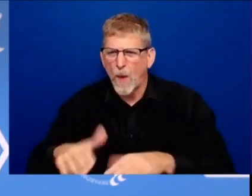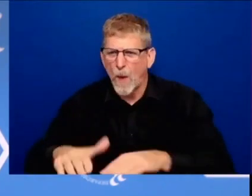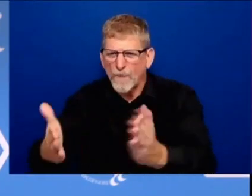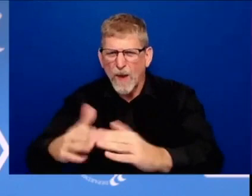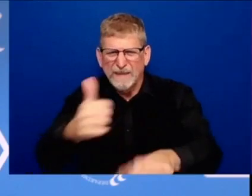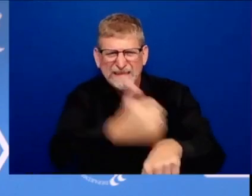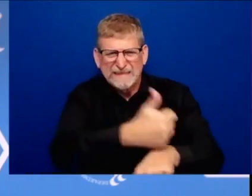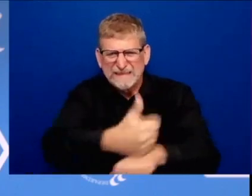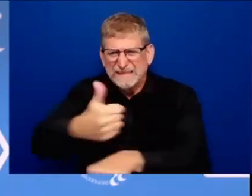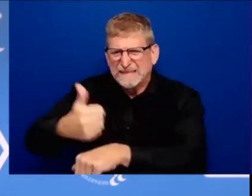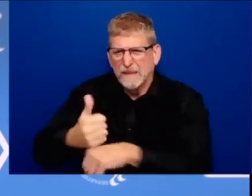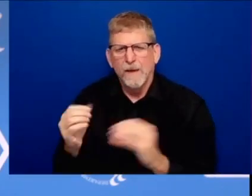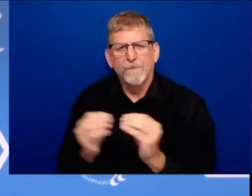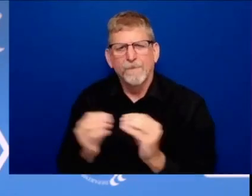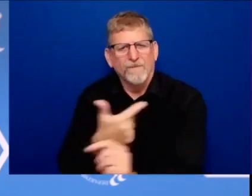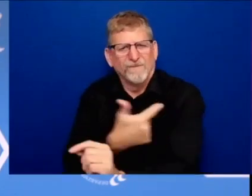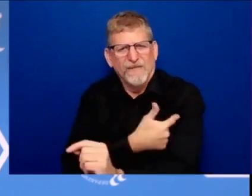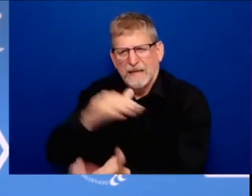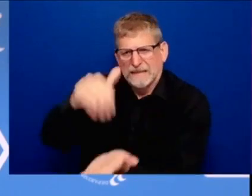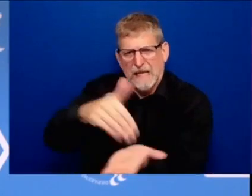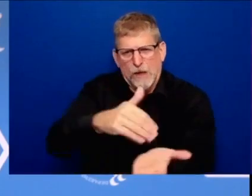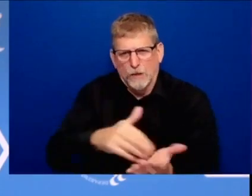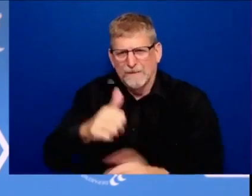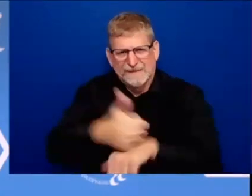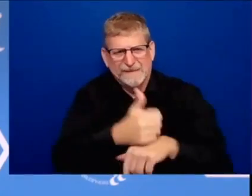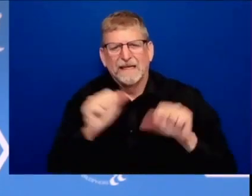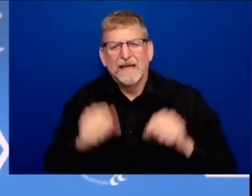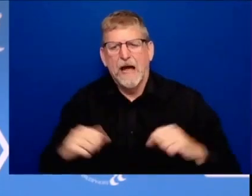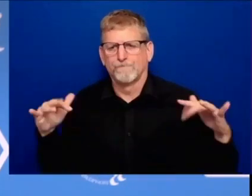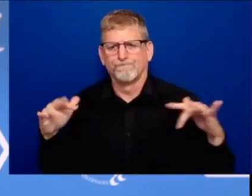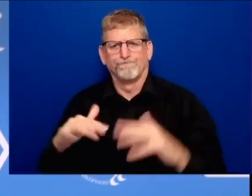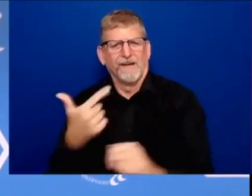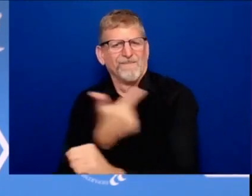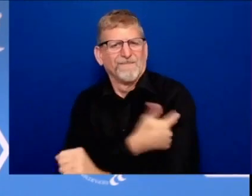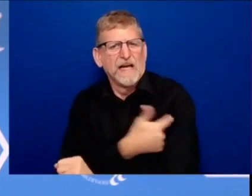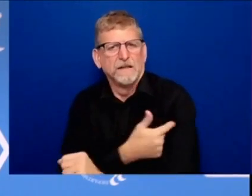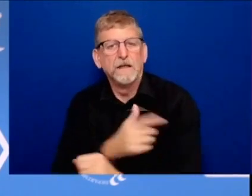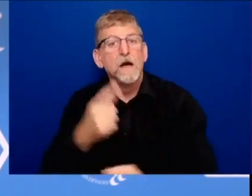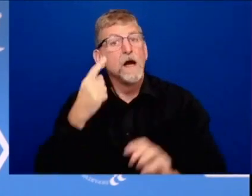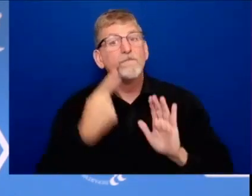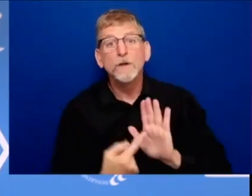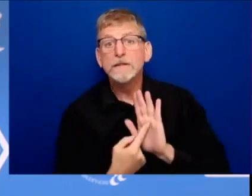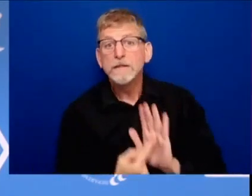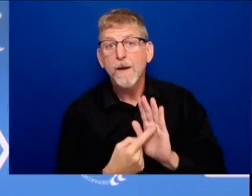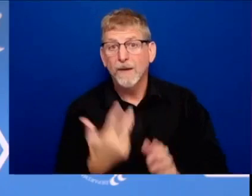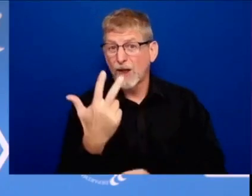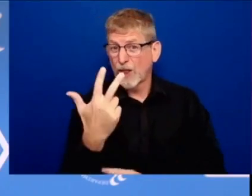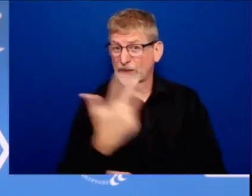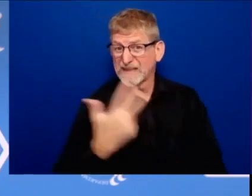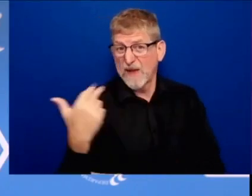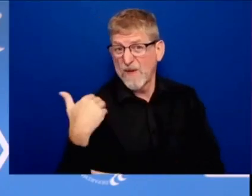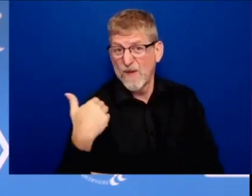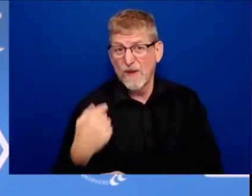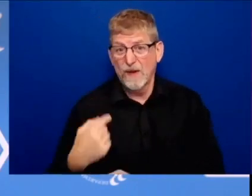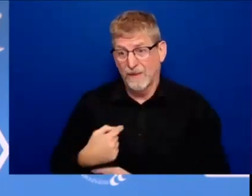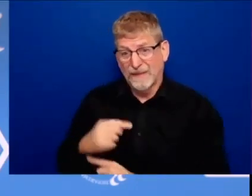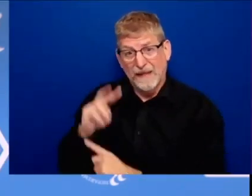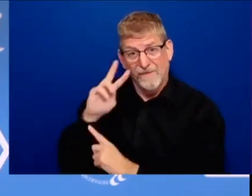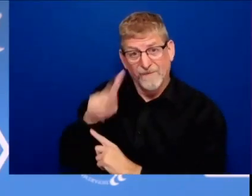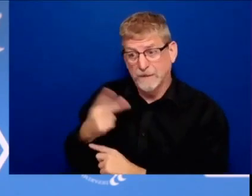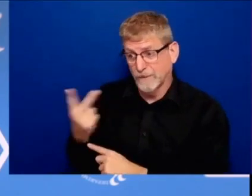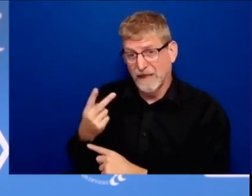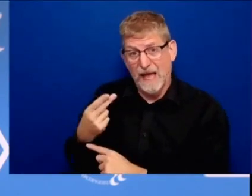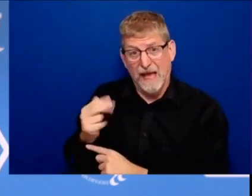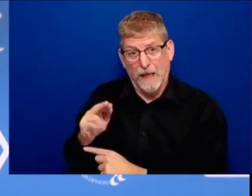vaccine for example three days ago vice president harris and i we had a virtual tour of a federally